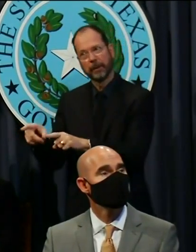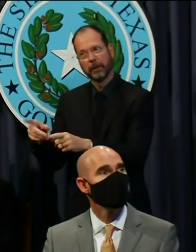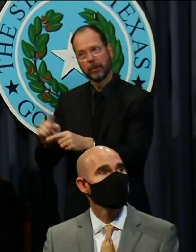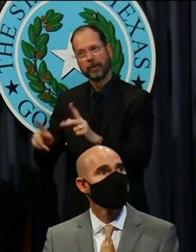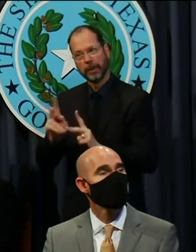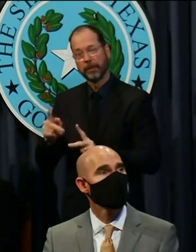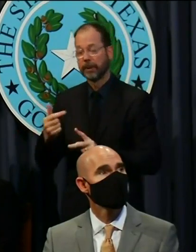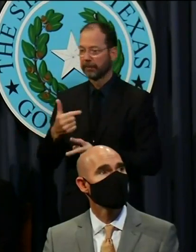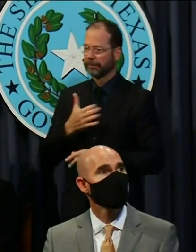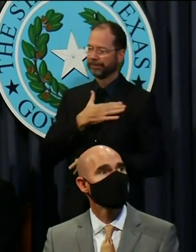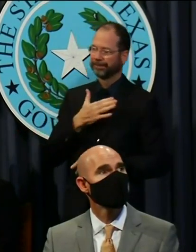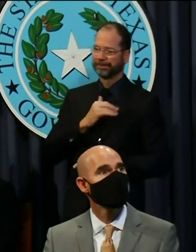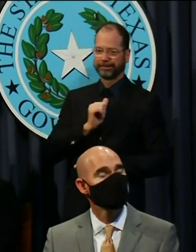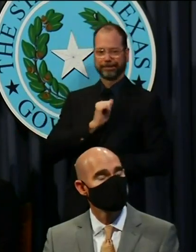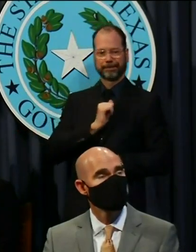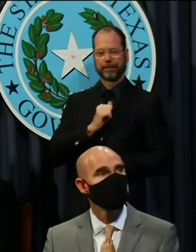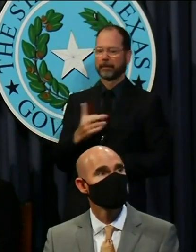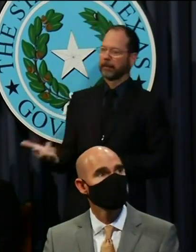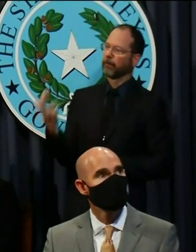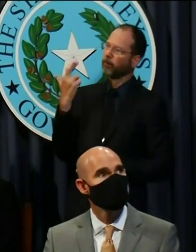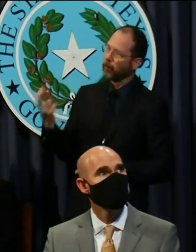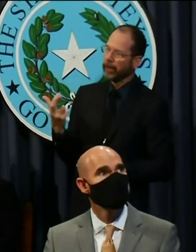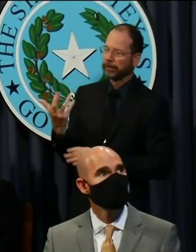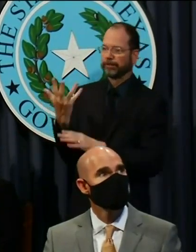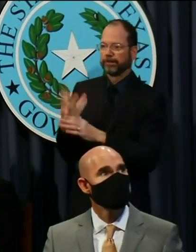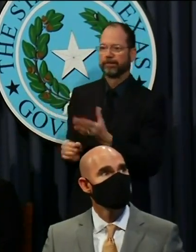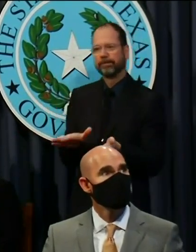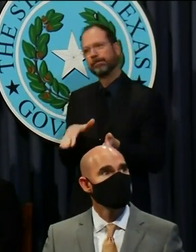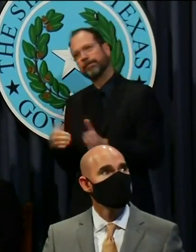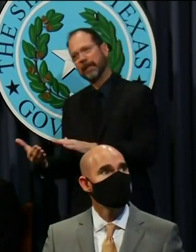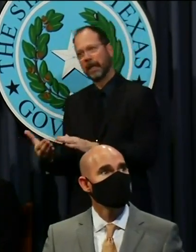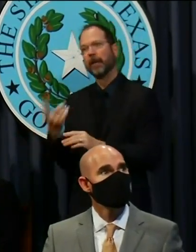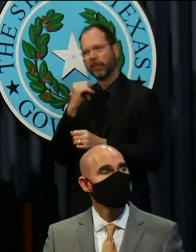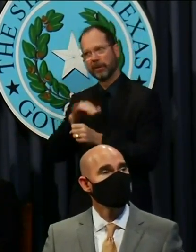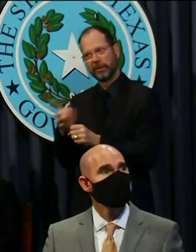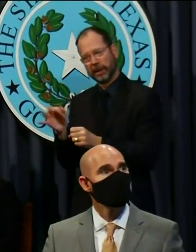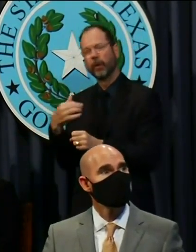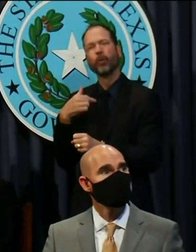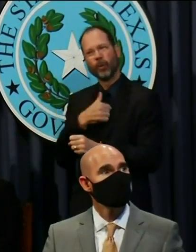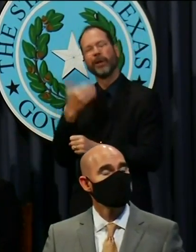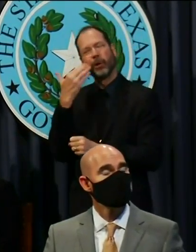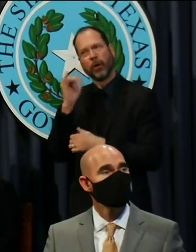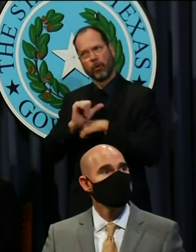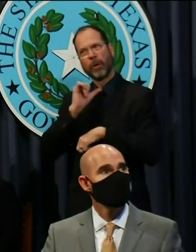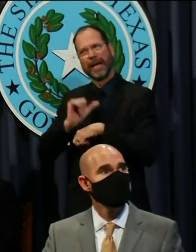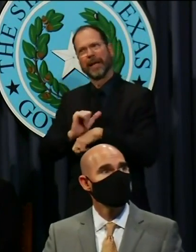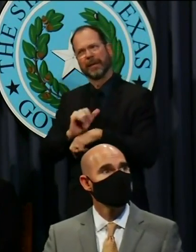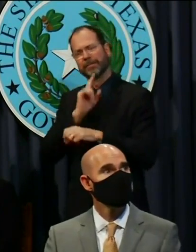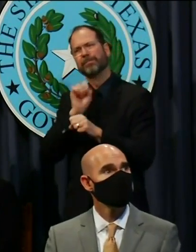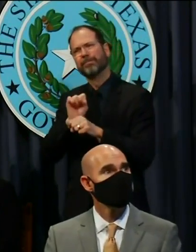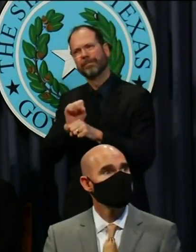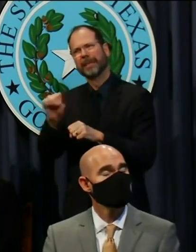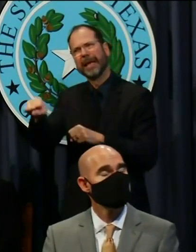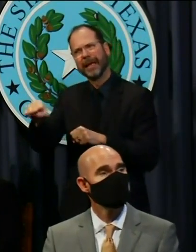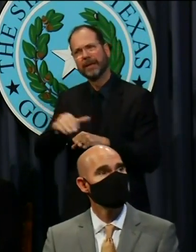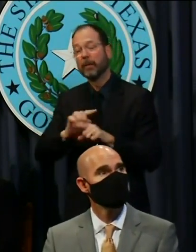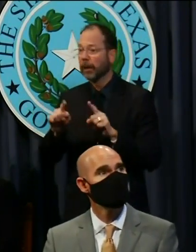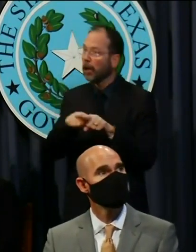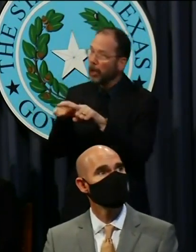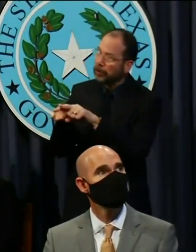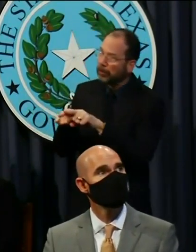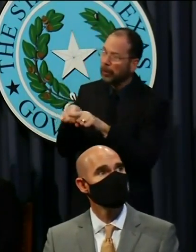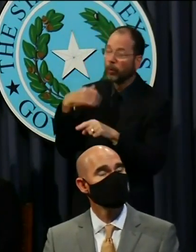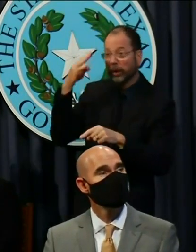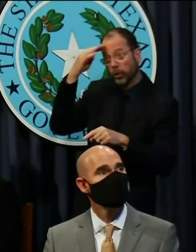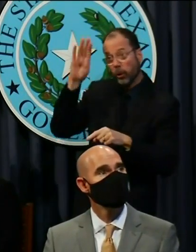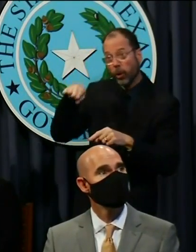lost a very close personal friend to COVID-19. So we know that the threat is real, but we also know that